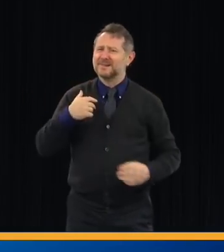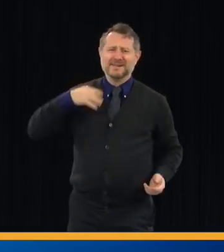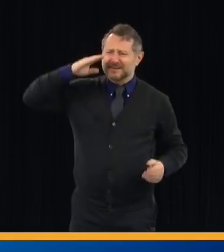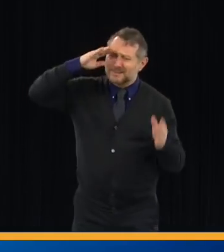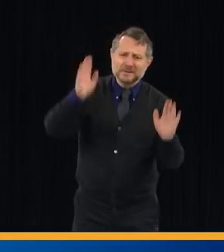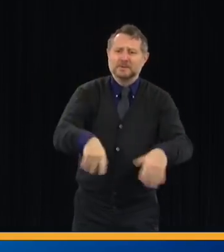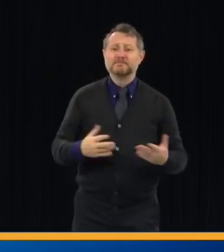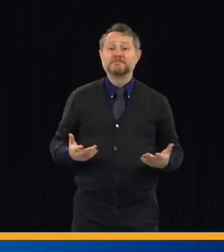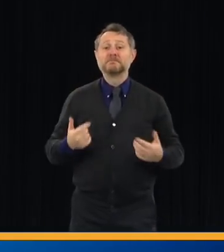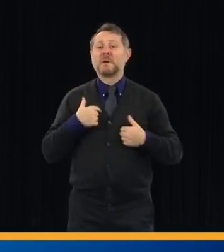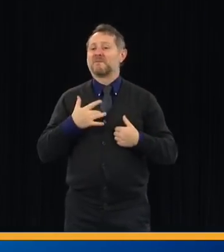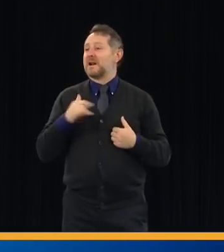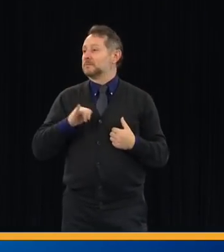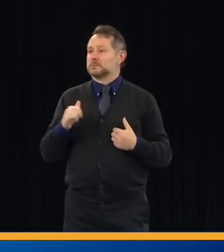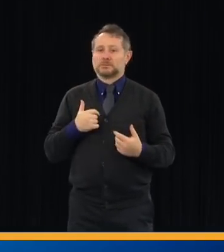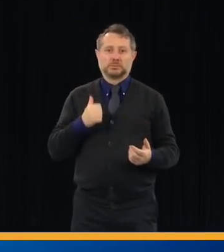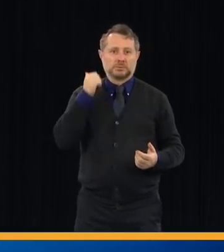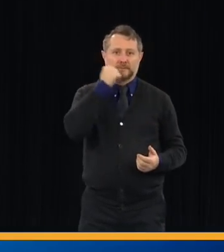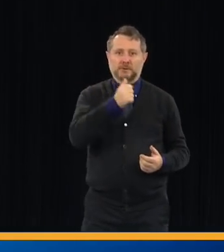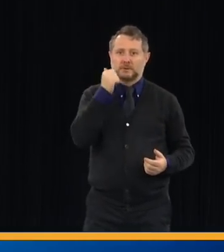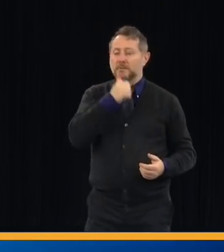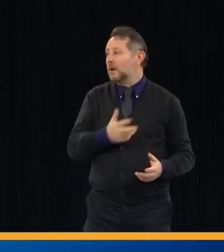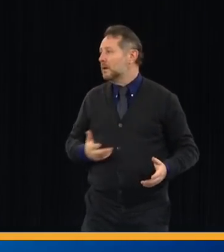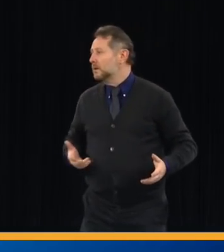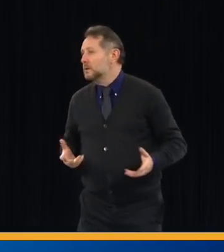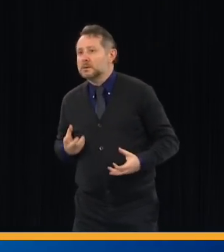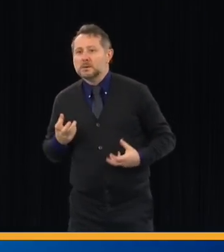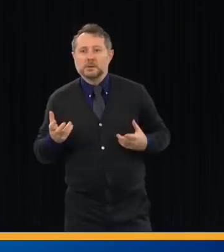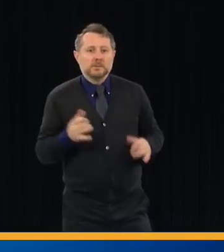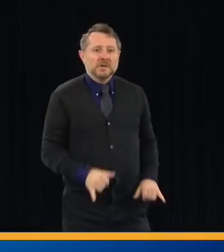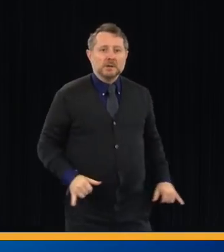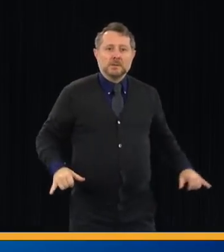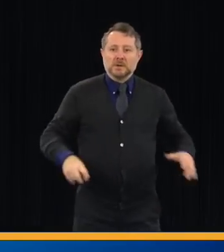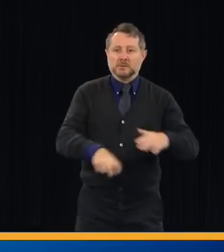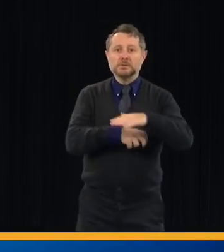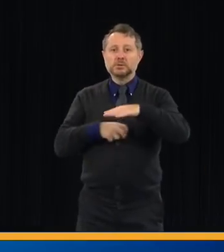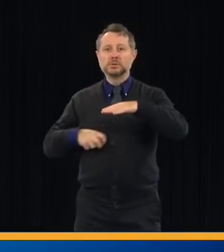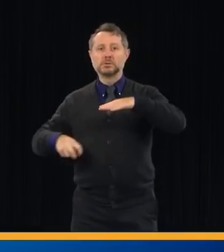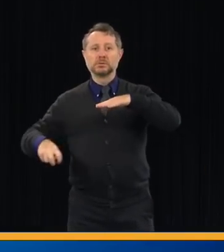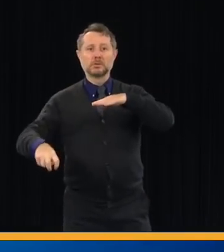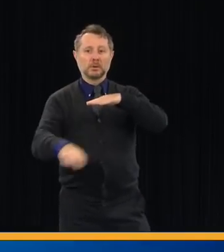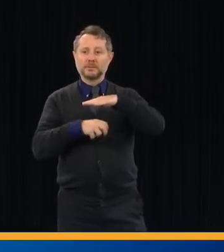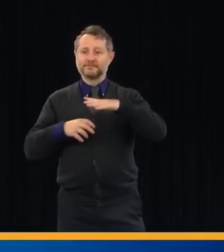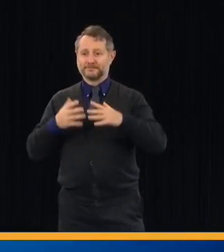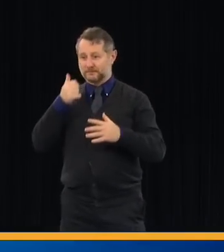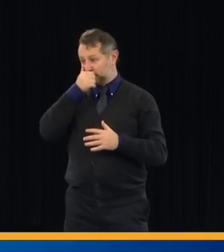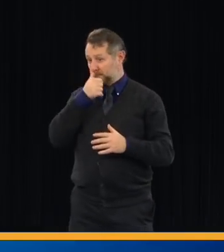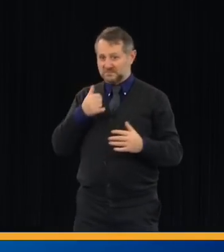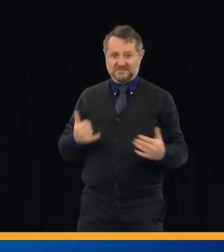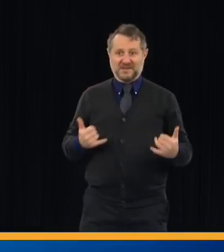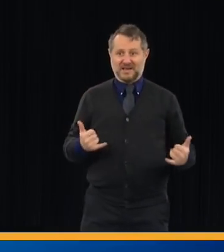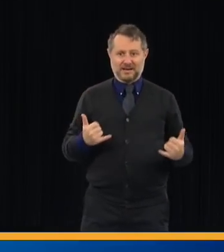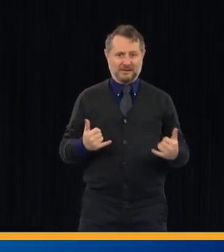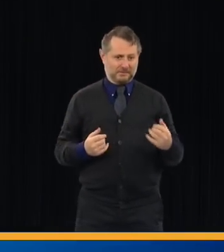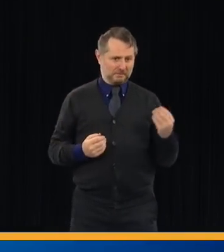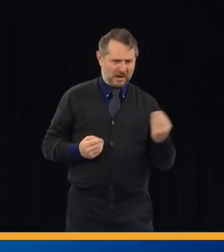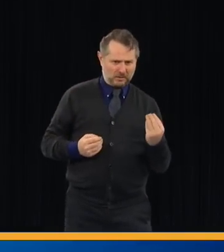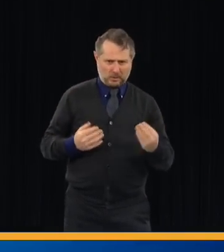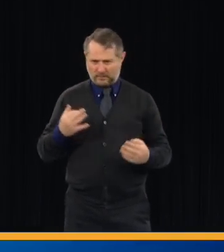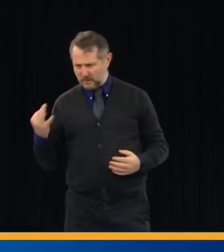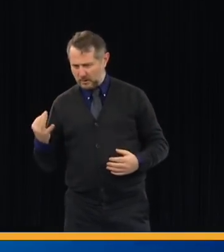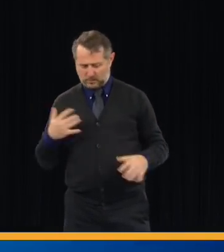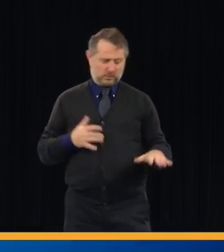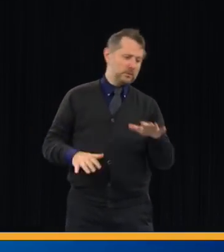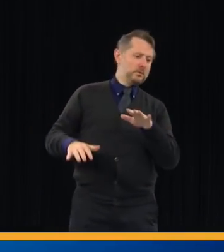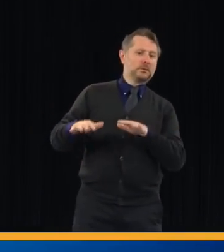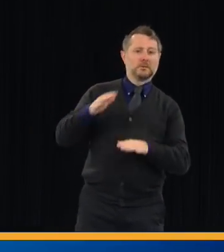you get up every day. It's the same routine. You almost lose track of what day of the week it is because they don't even have meaning